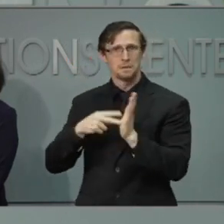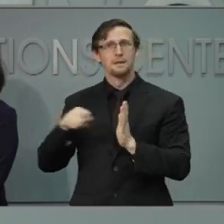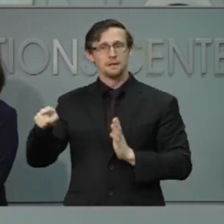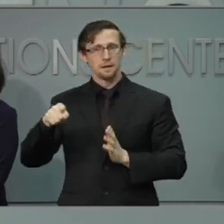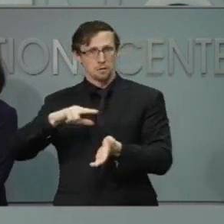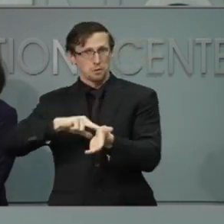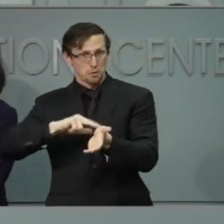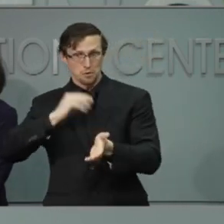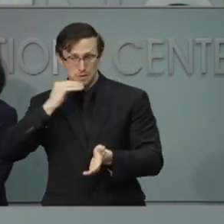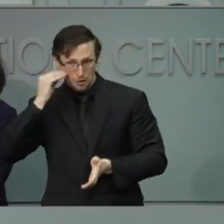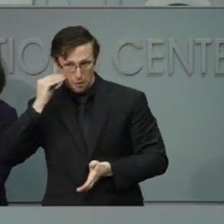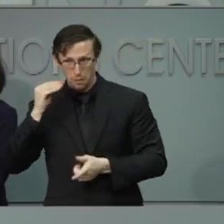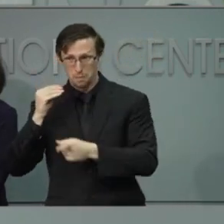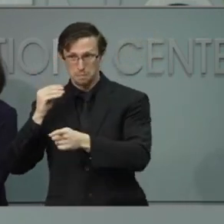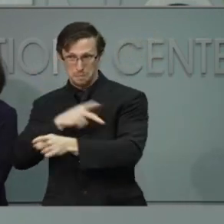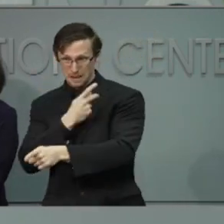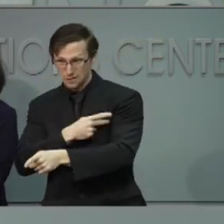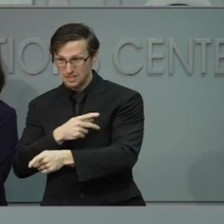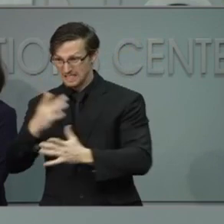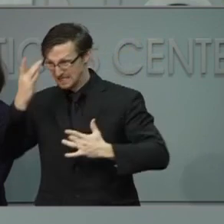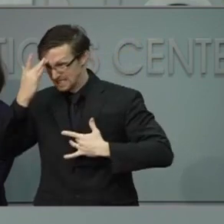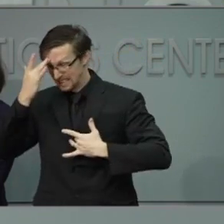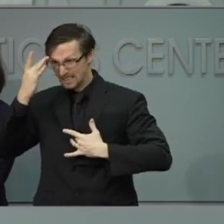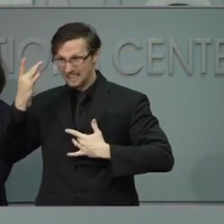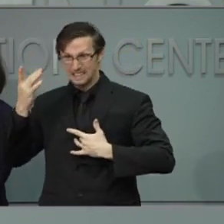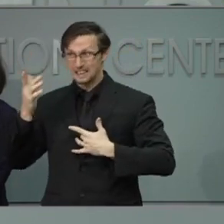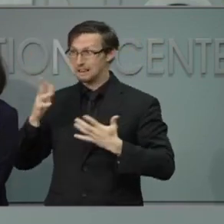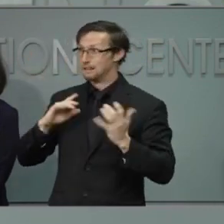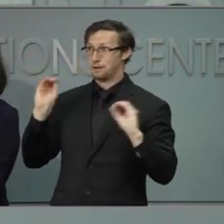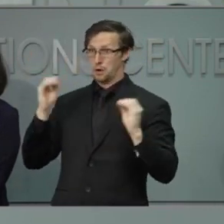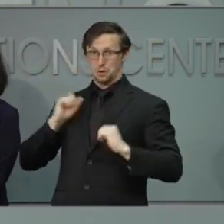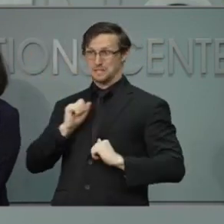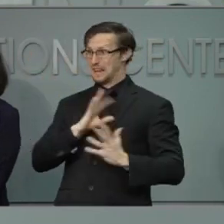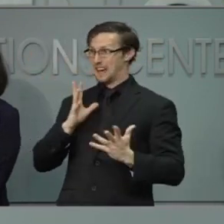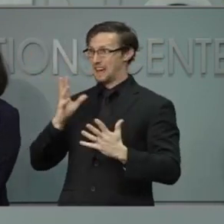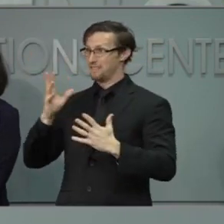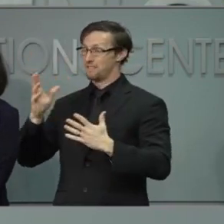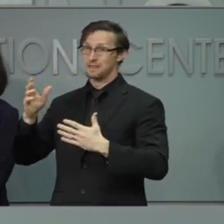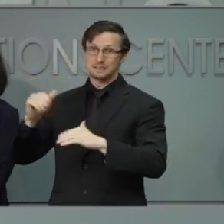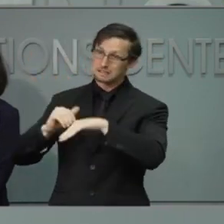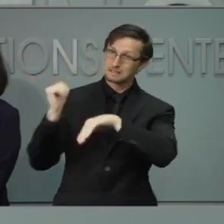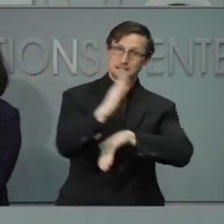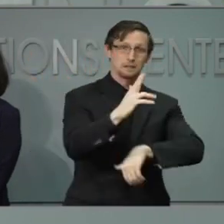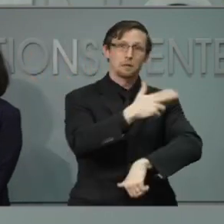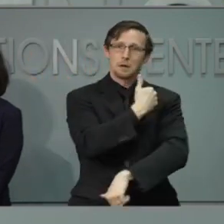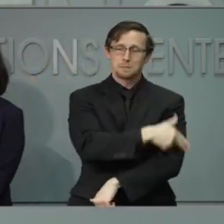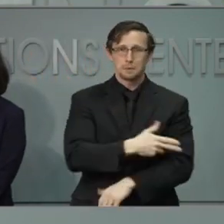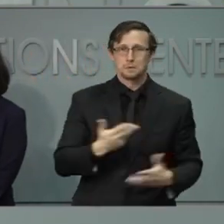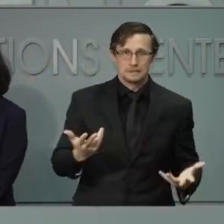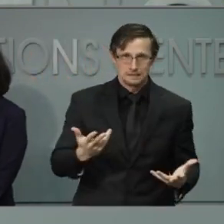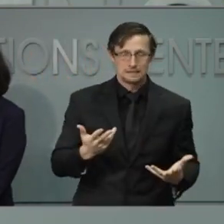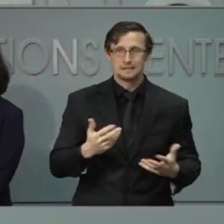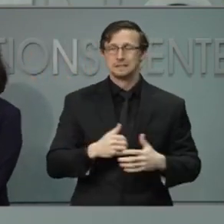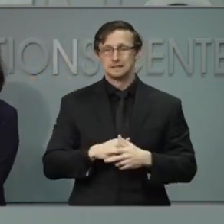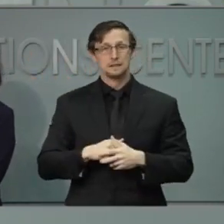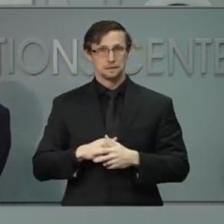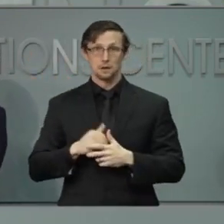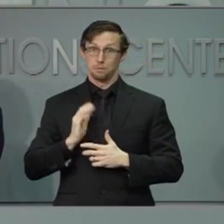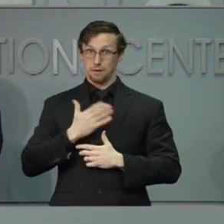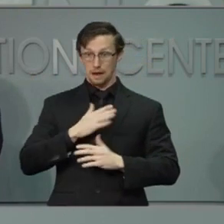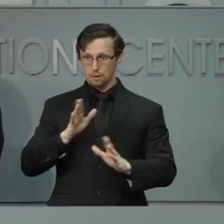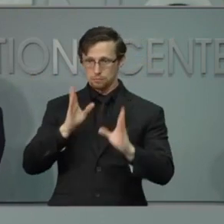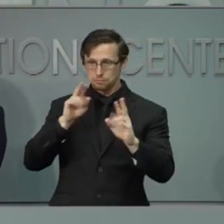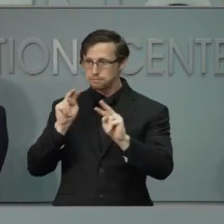homes can get shuttled to hospitals that are already strained. So our focus on the state in terms of staffing capacity has really